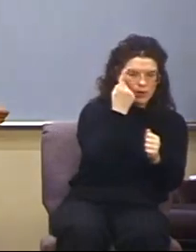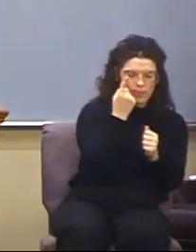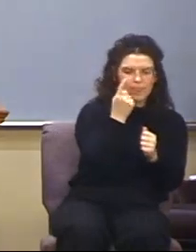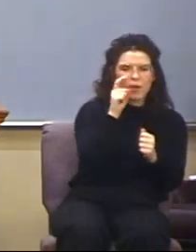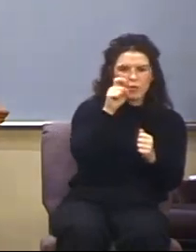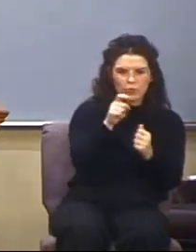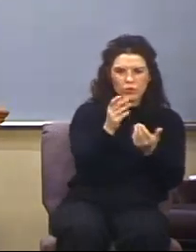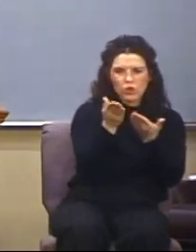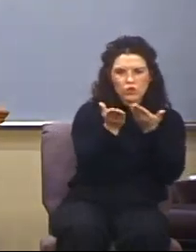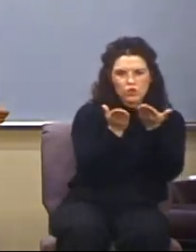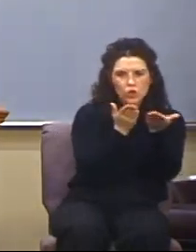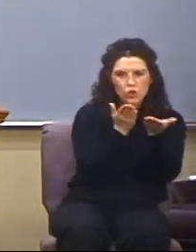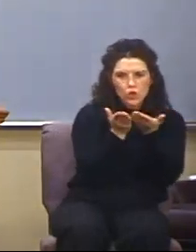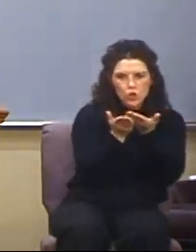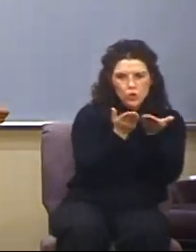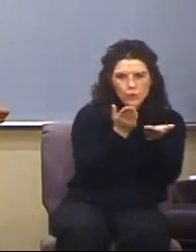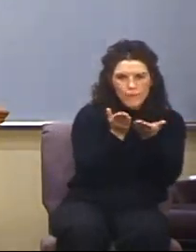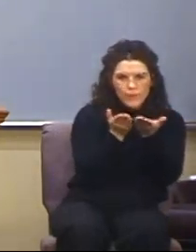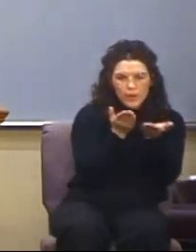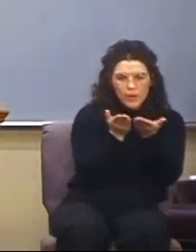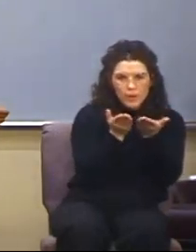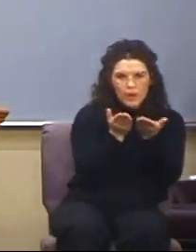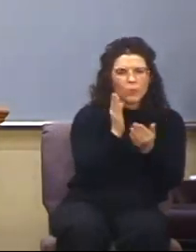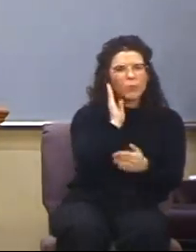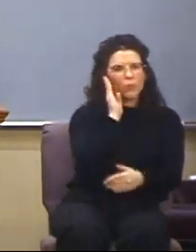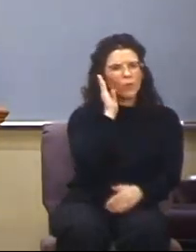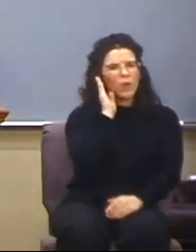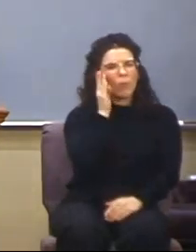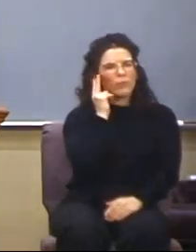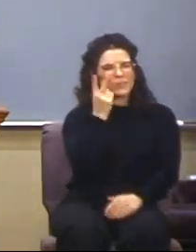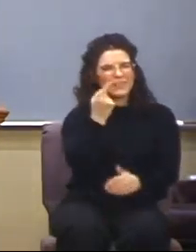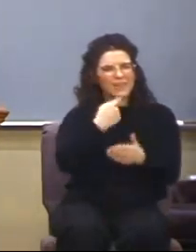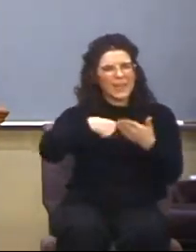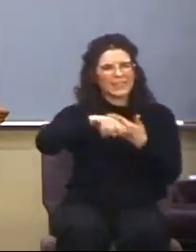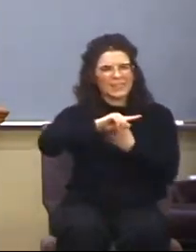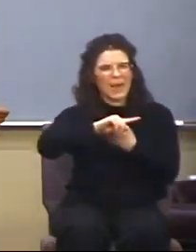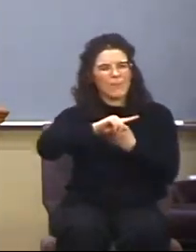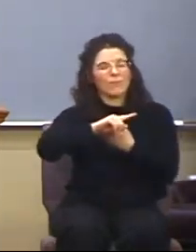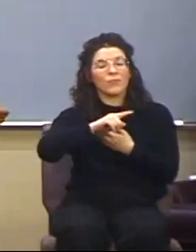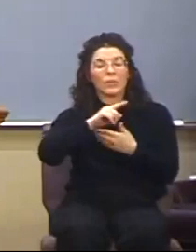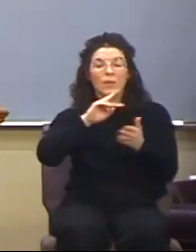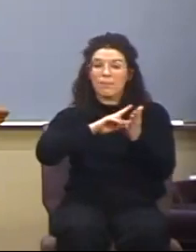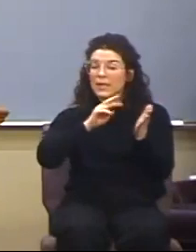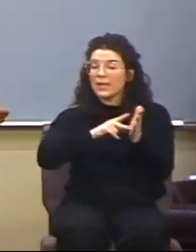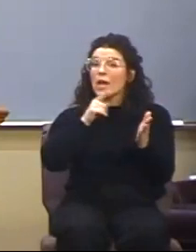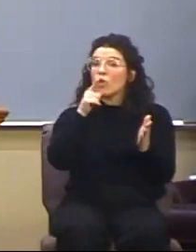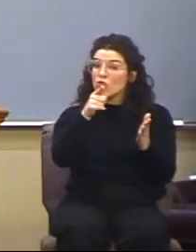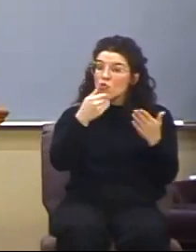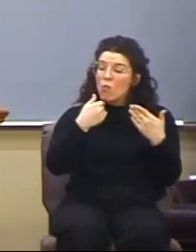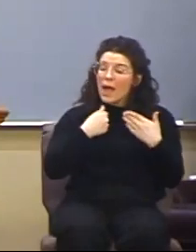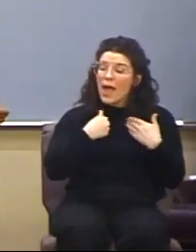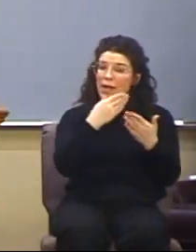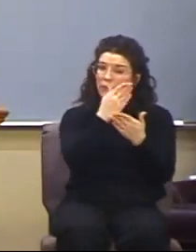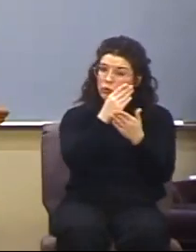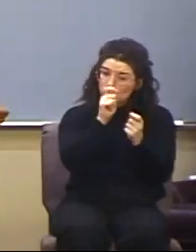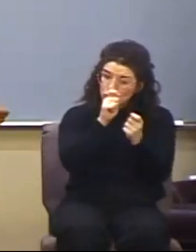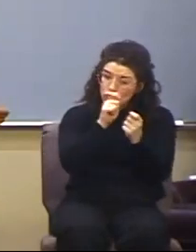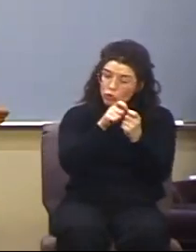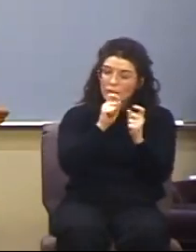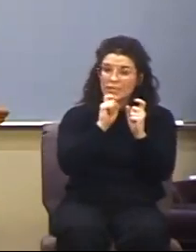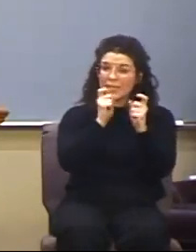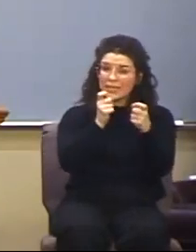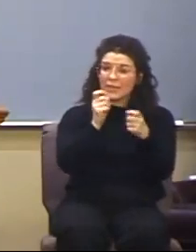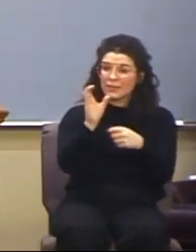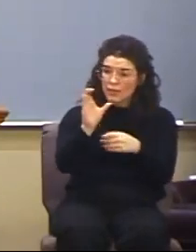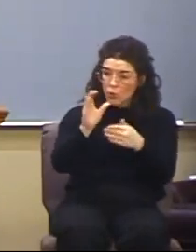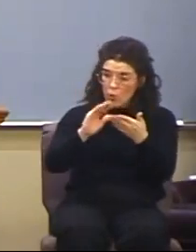are intended to serve. We'll look at that next time. That is, you have certain gifts there at Corinth which